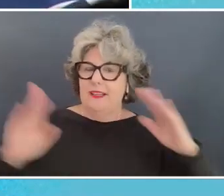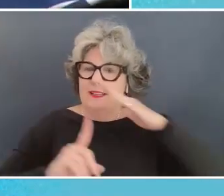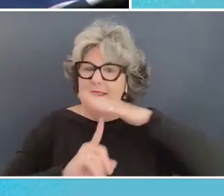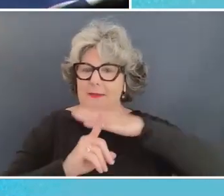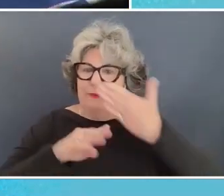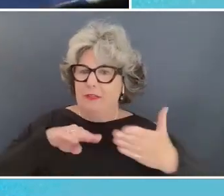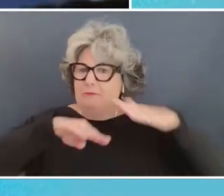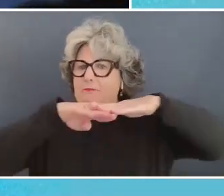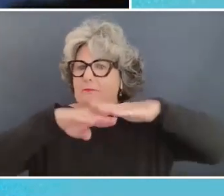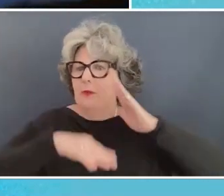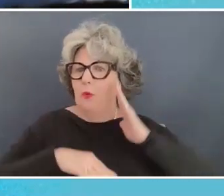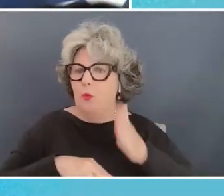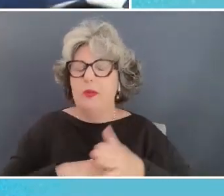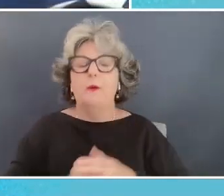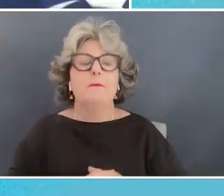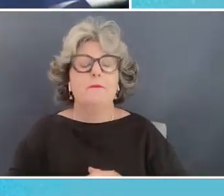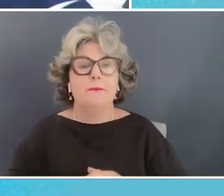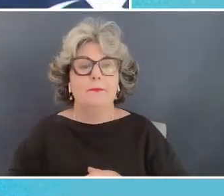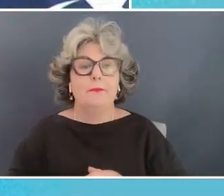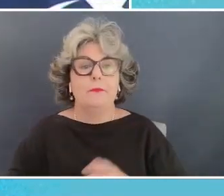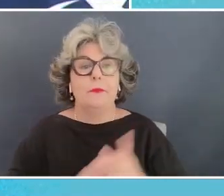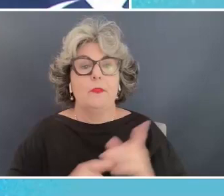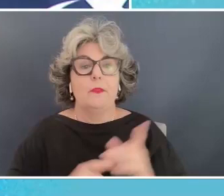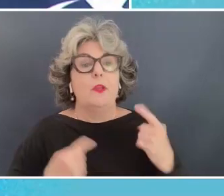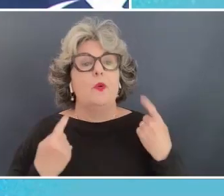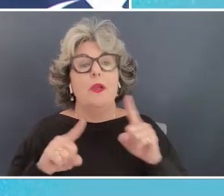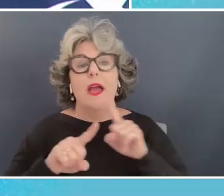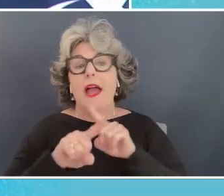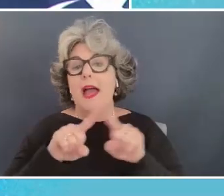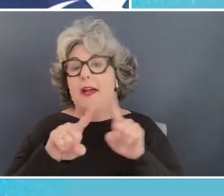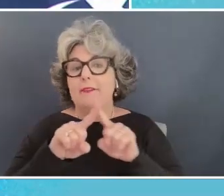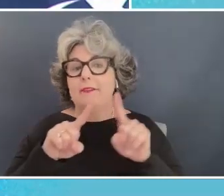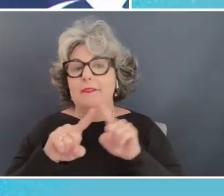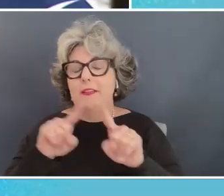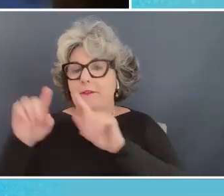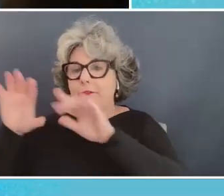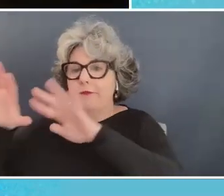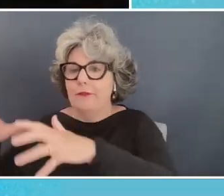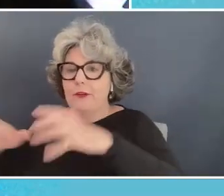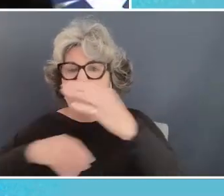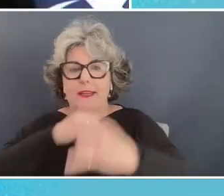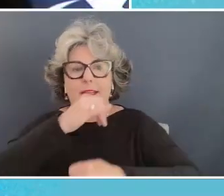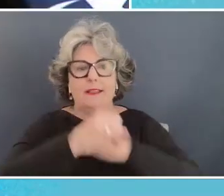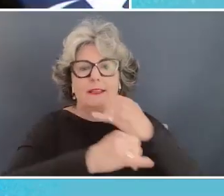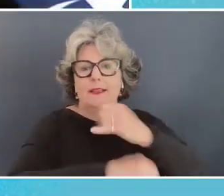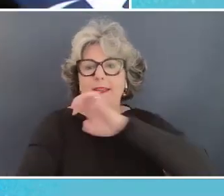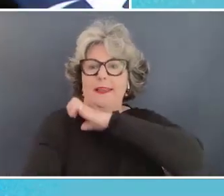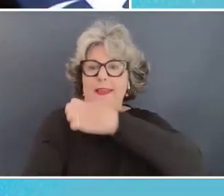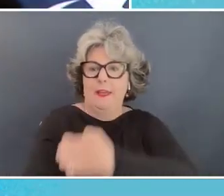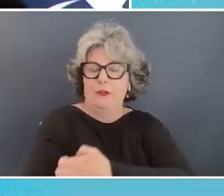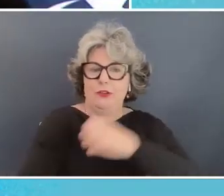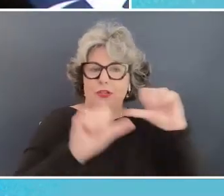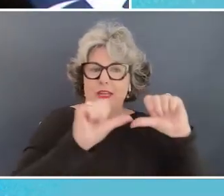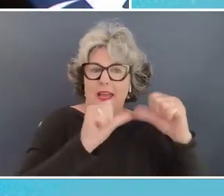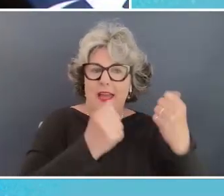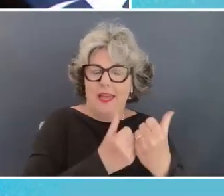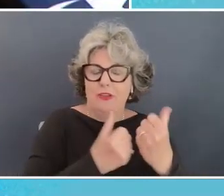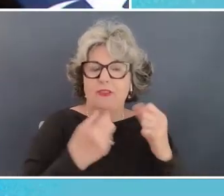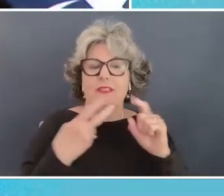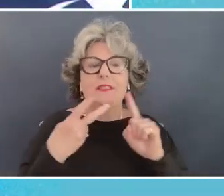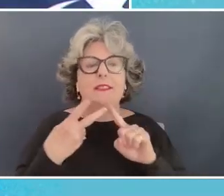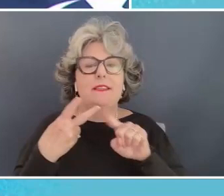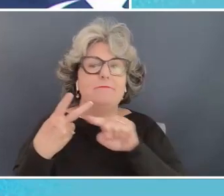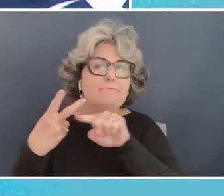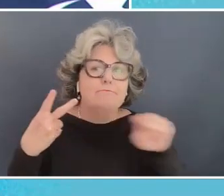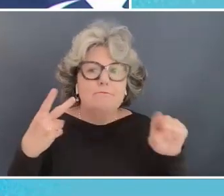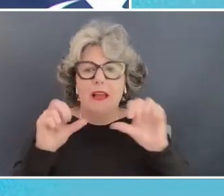and um you know we have different bodies international bodies like the international energy agency and unaps saying that based on